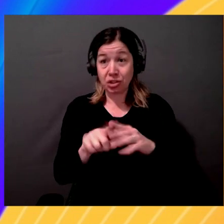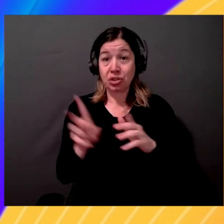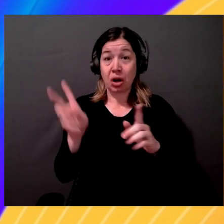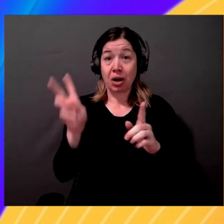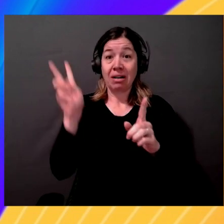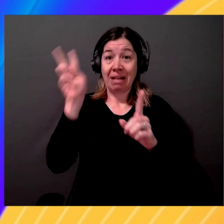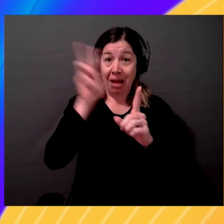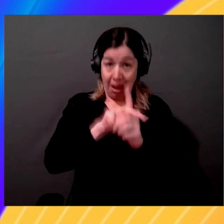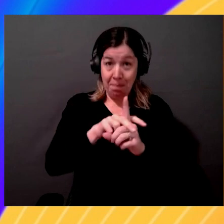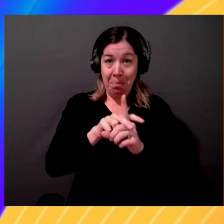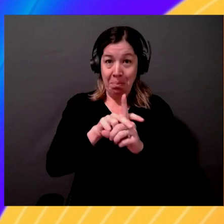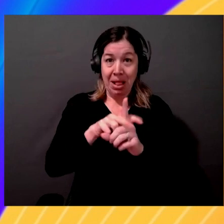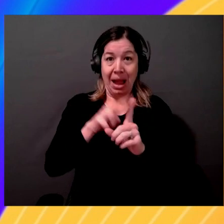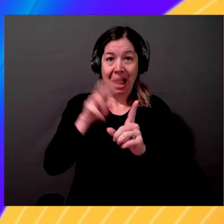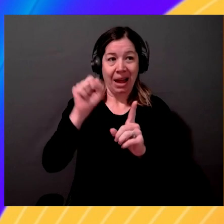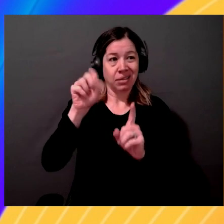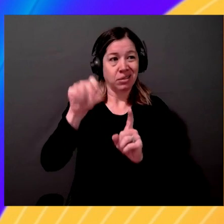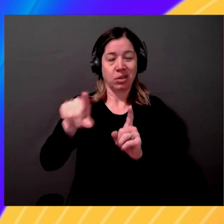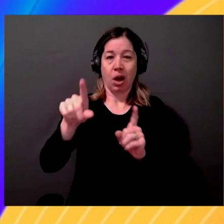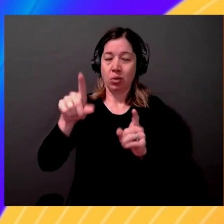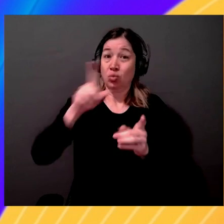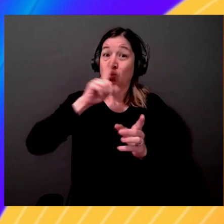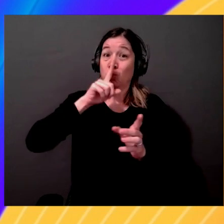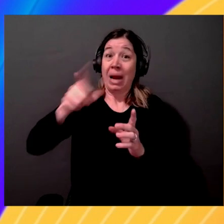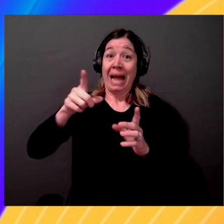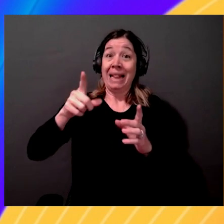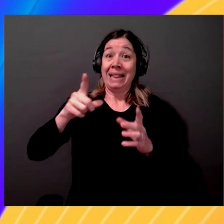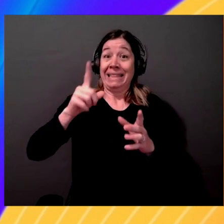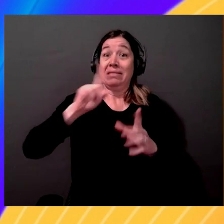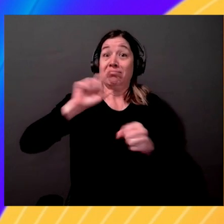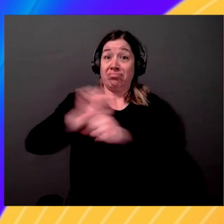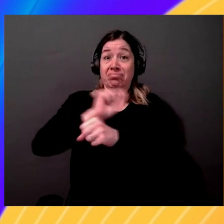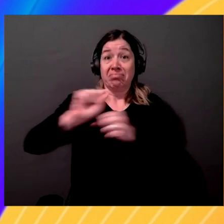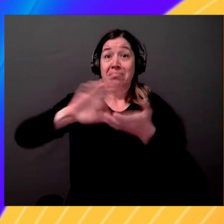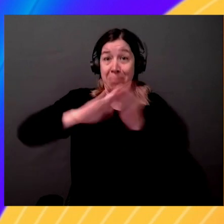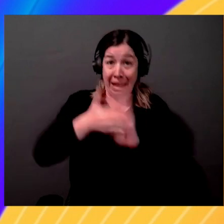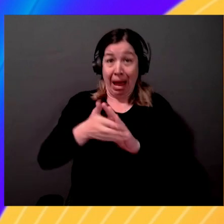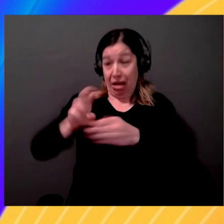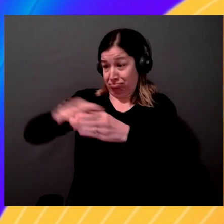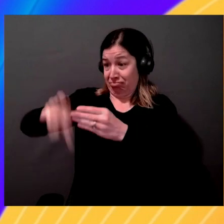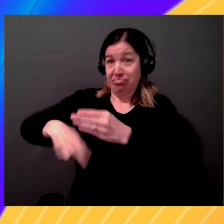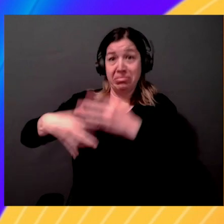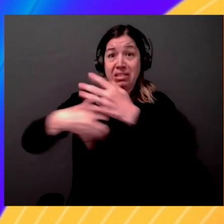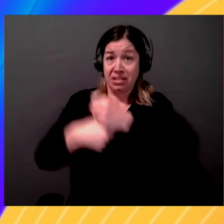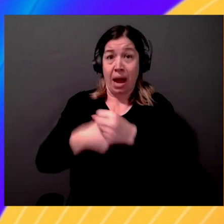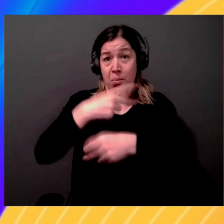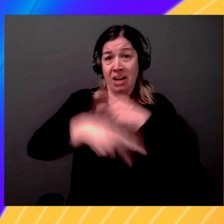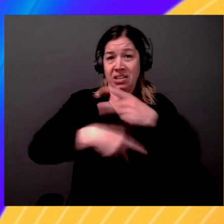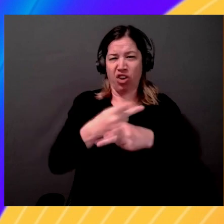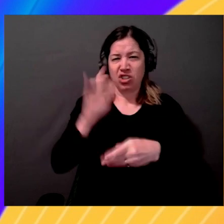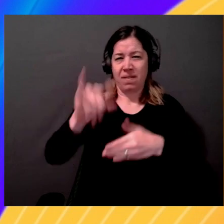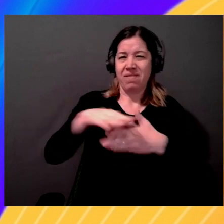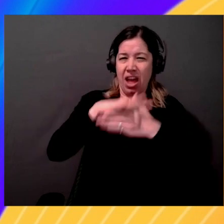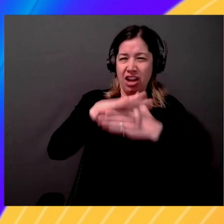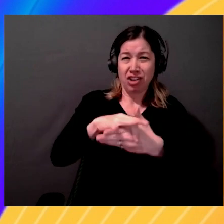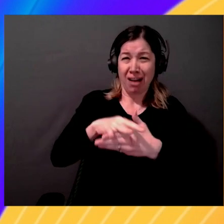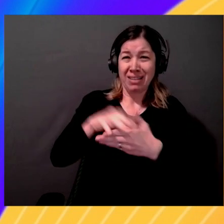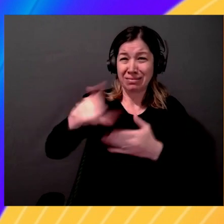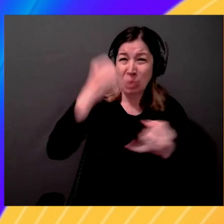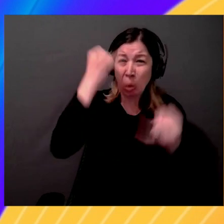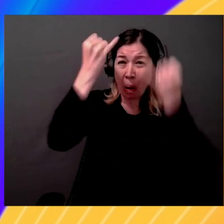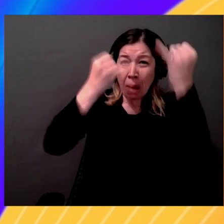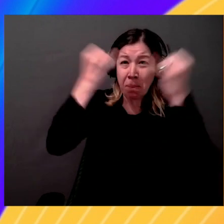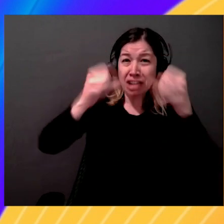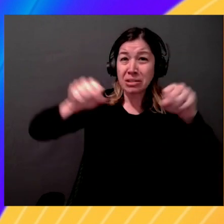summarized version of the content. Wow. And so you can pretty much imagine the possibilities with taking large corpuses of data,